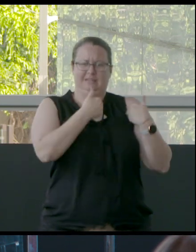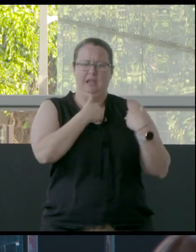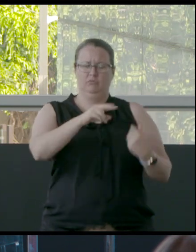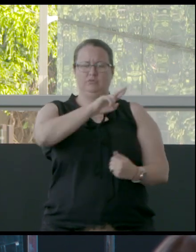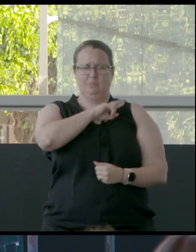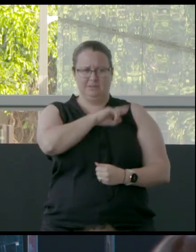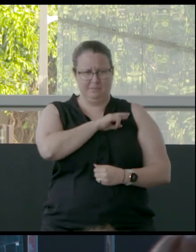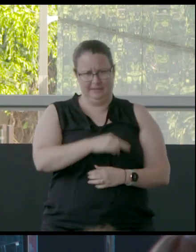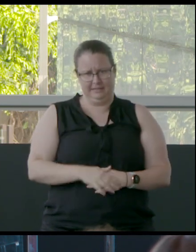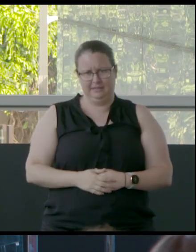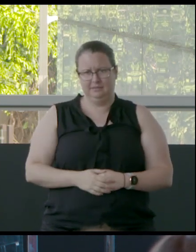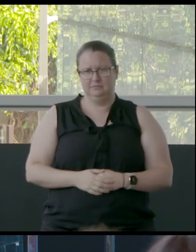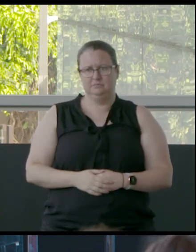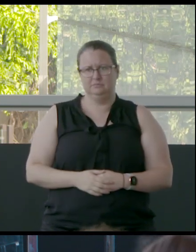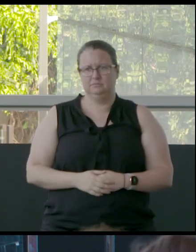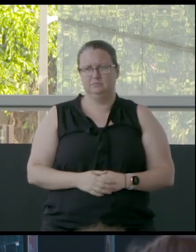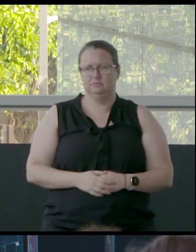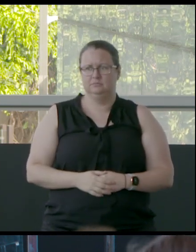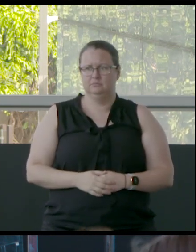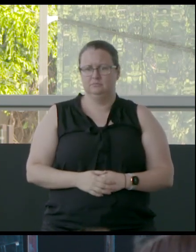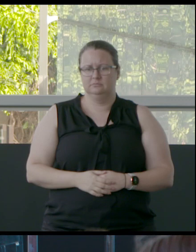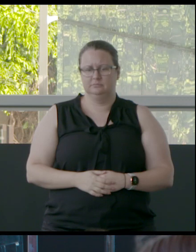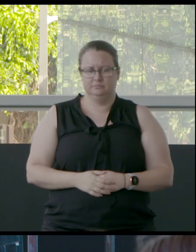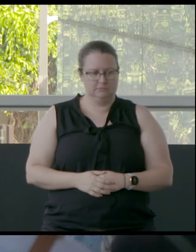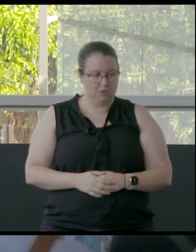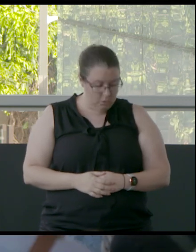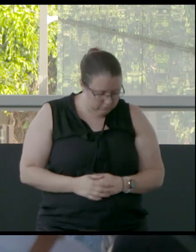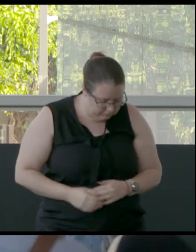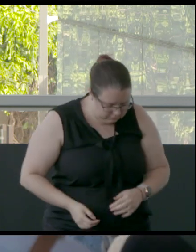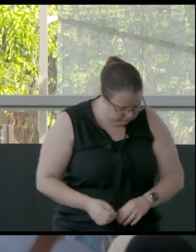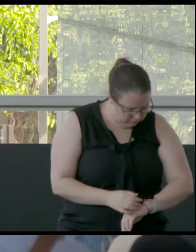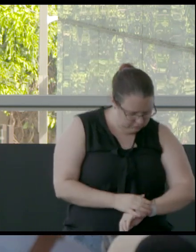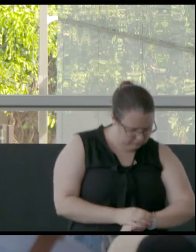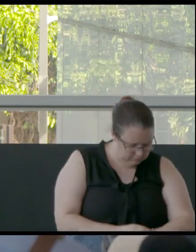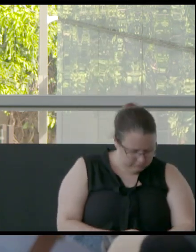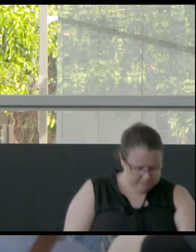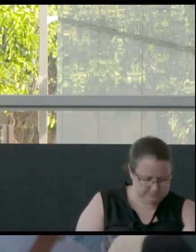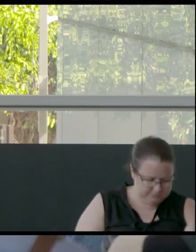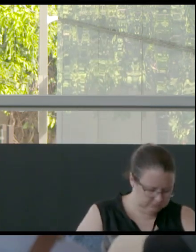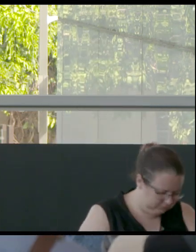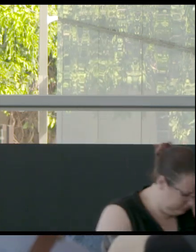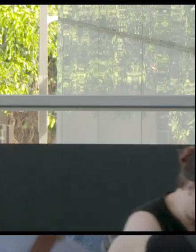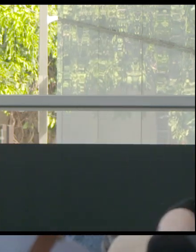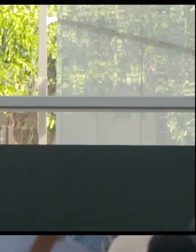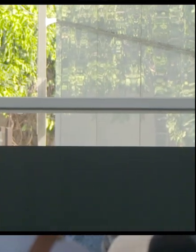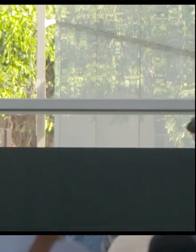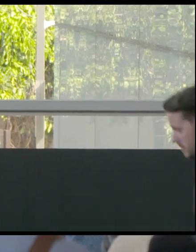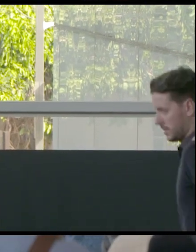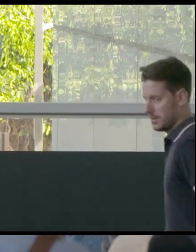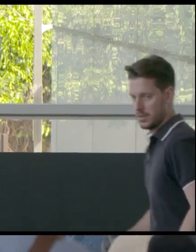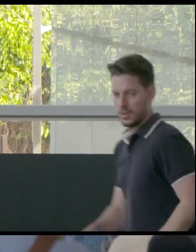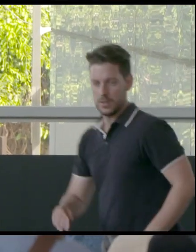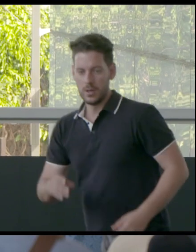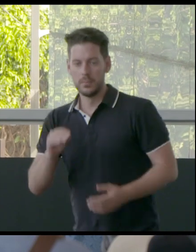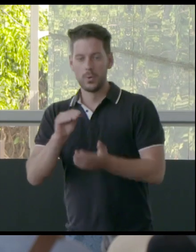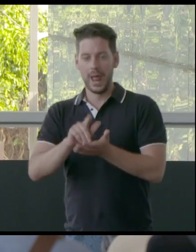more, like you were saying. Well, I think, you know, in according the legal status or protection to